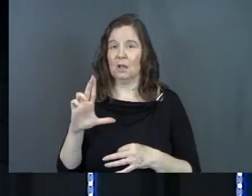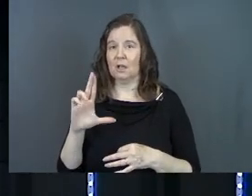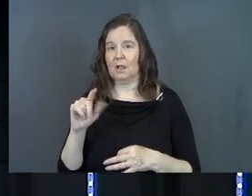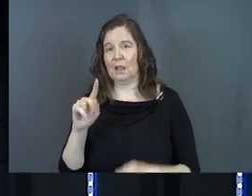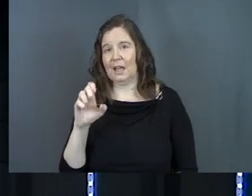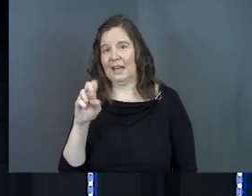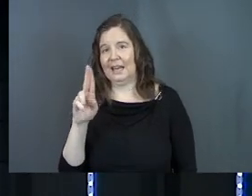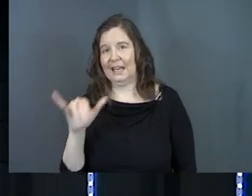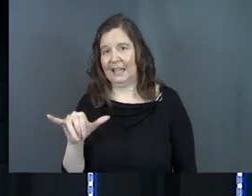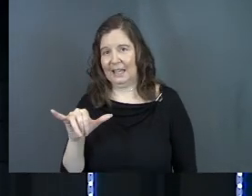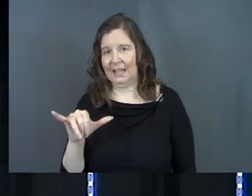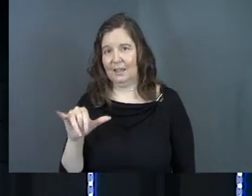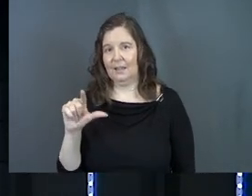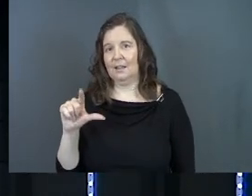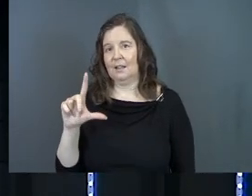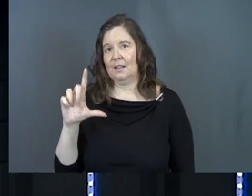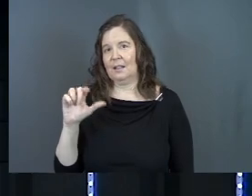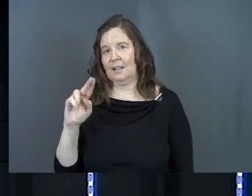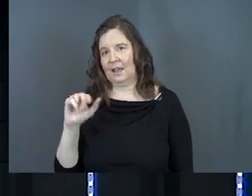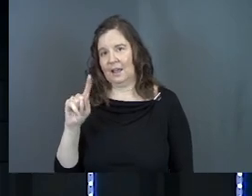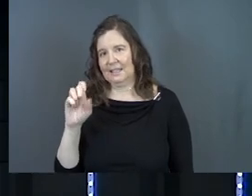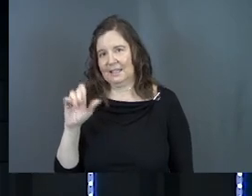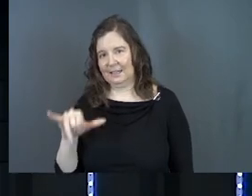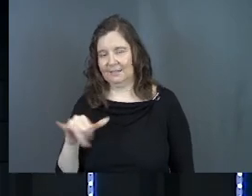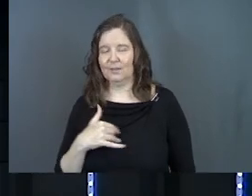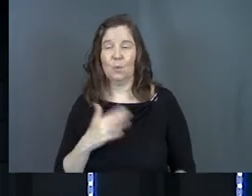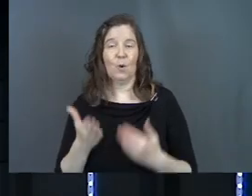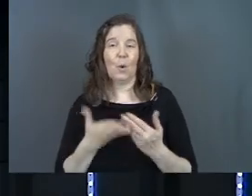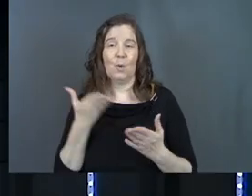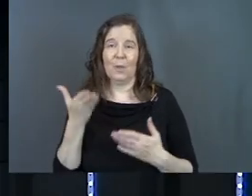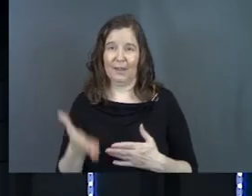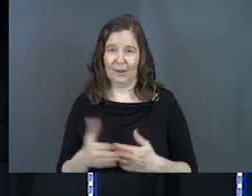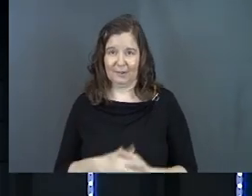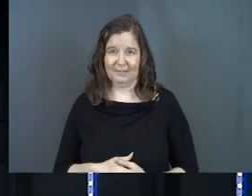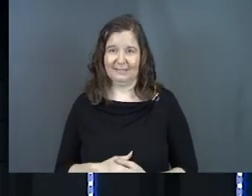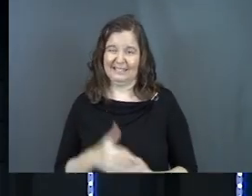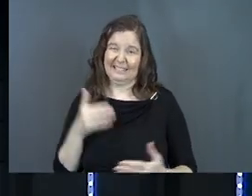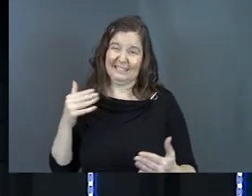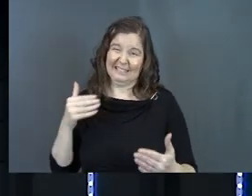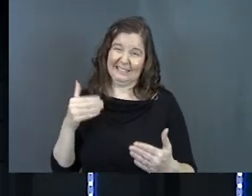Say spiritual gluttony. All right. We're almost there, folks. We're almost there.